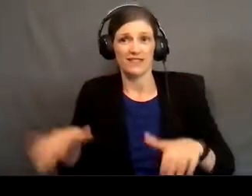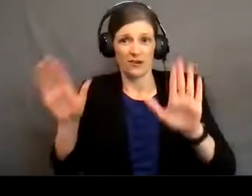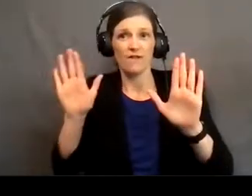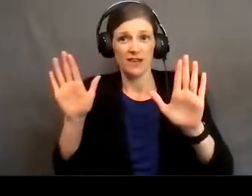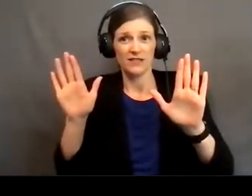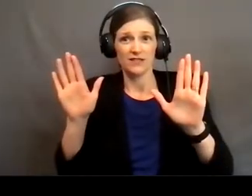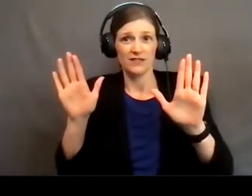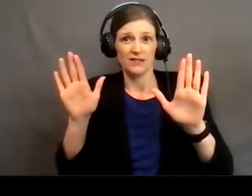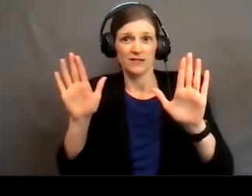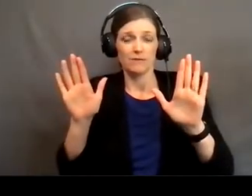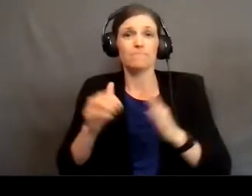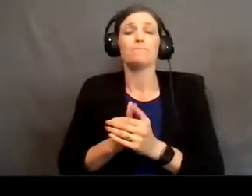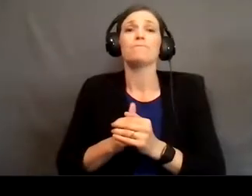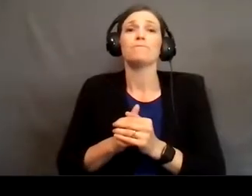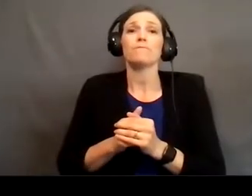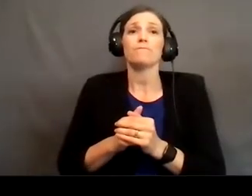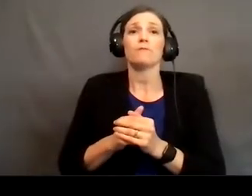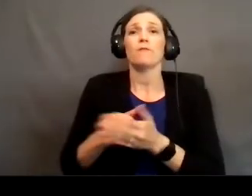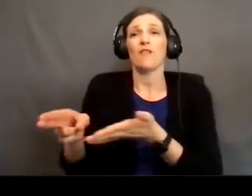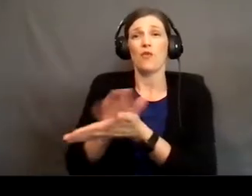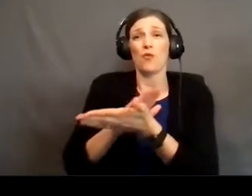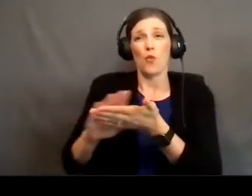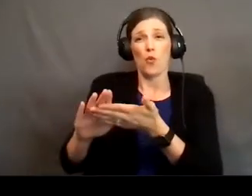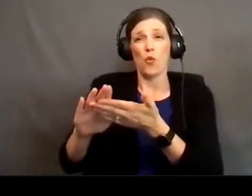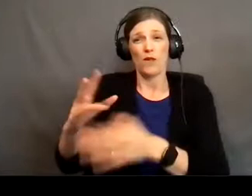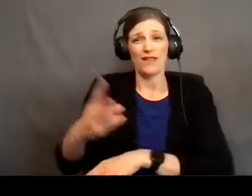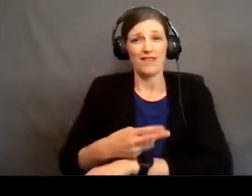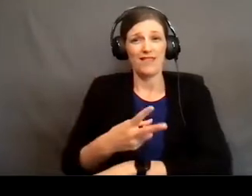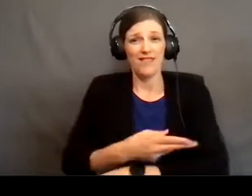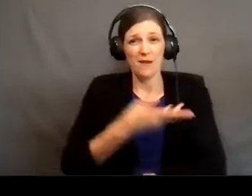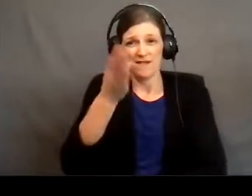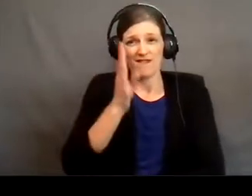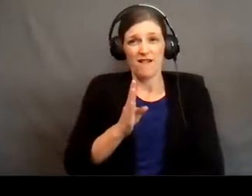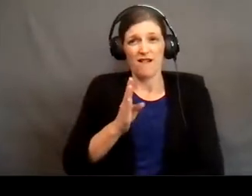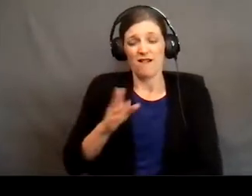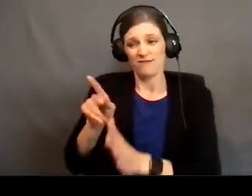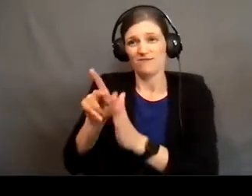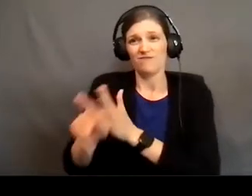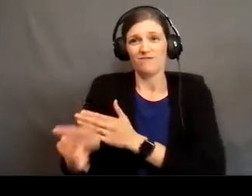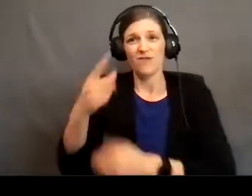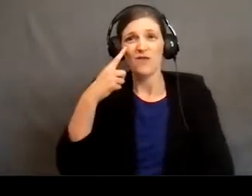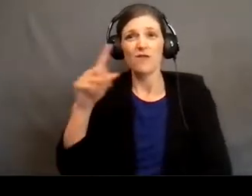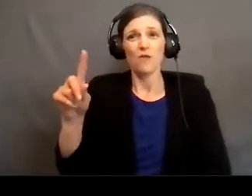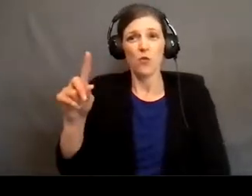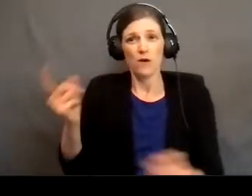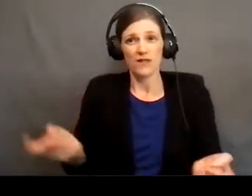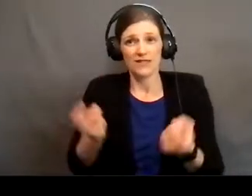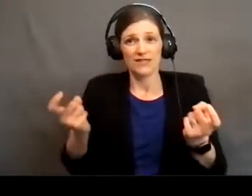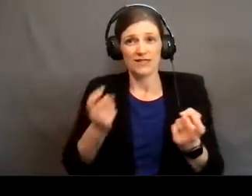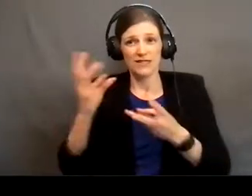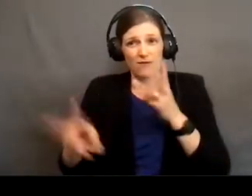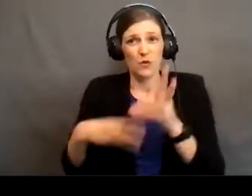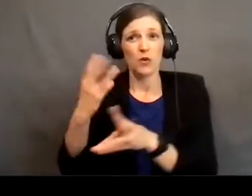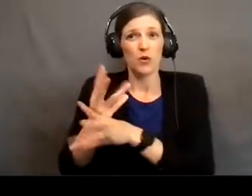to come the Holy Lamb of God who was slain for the sins of the world and